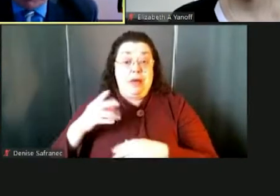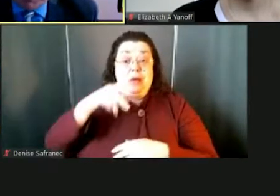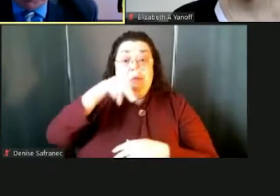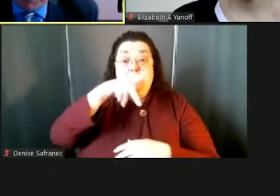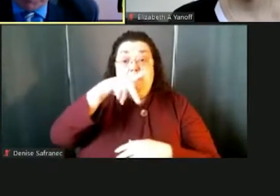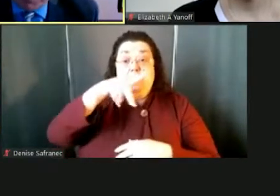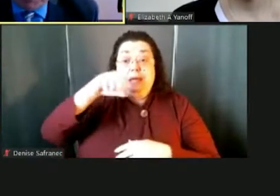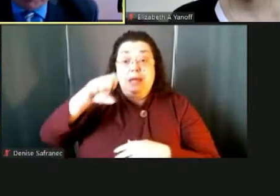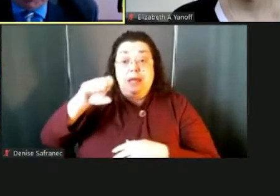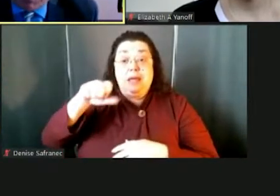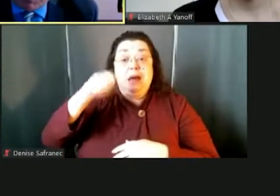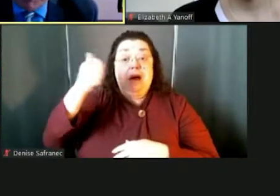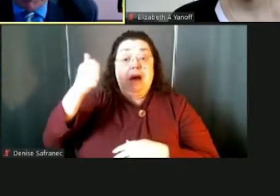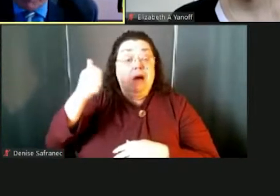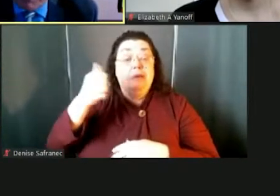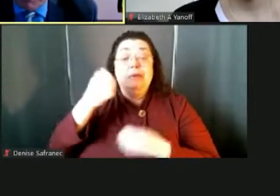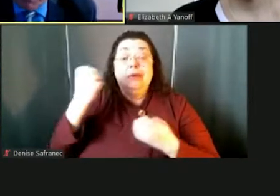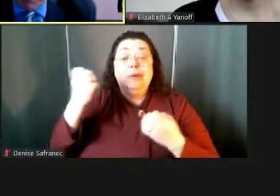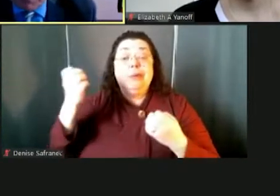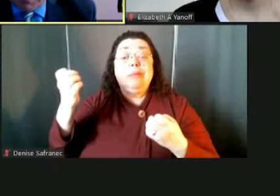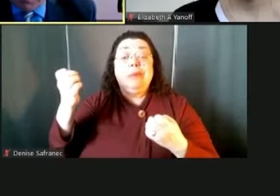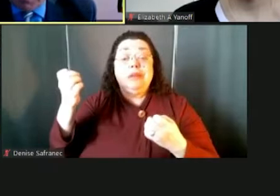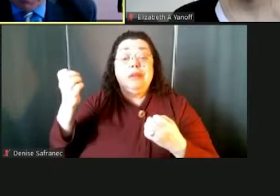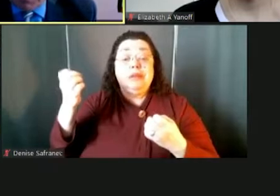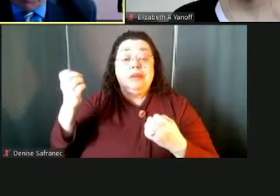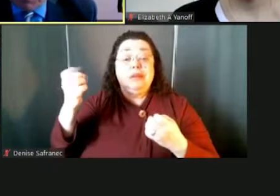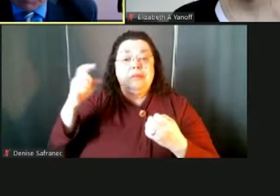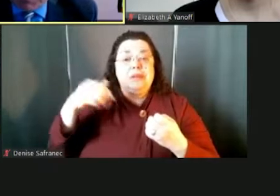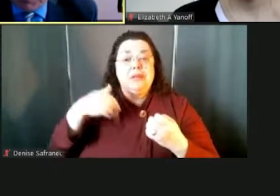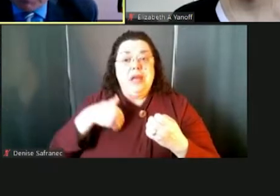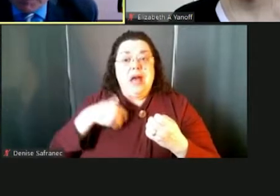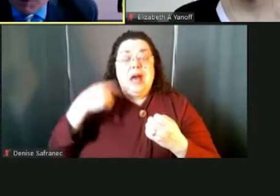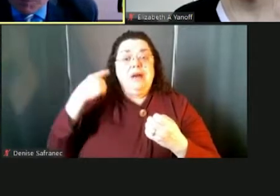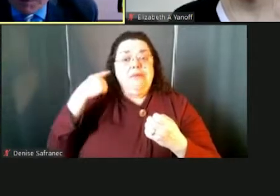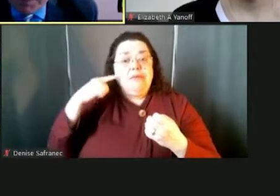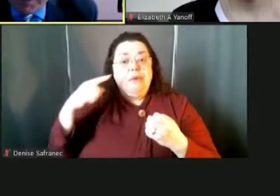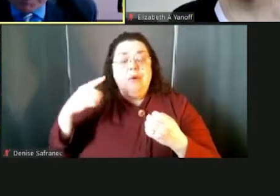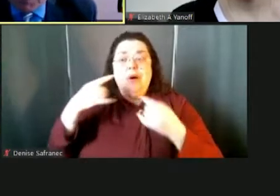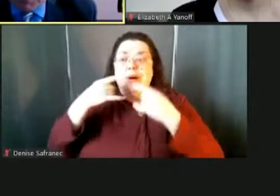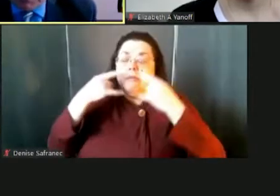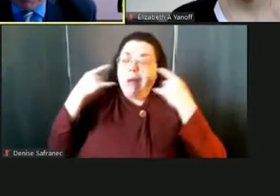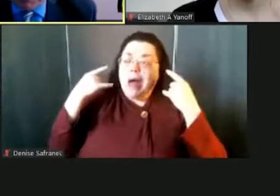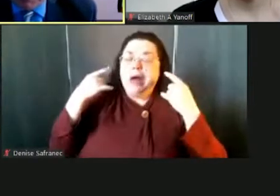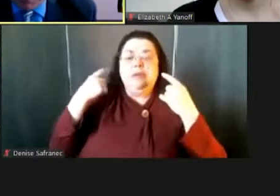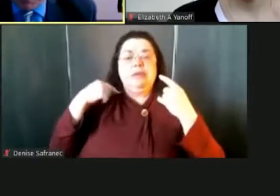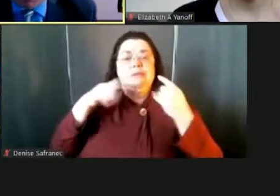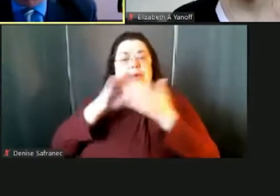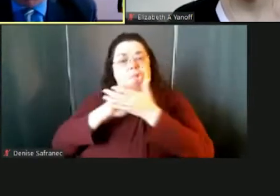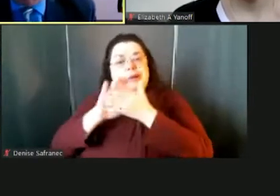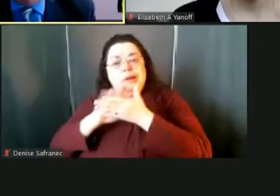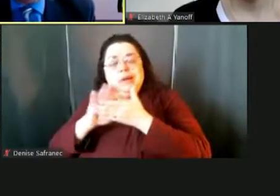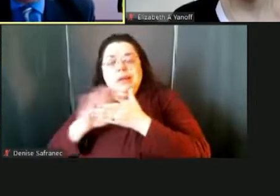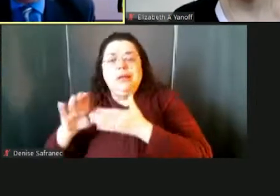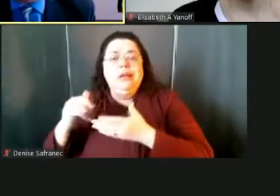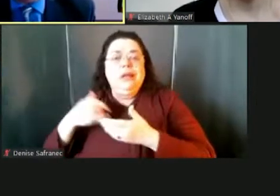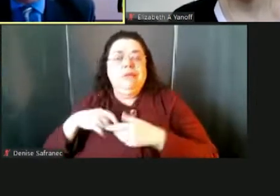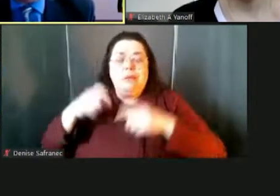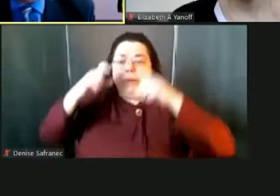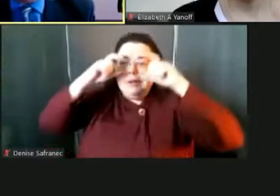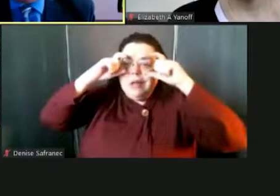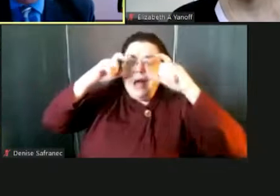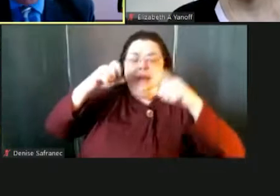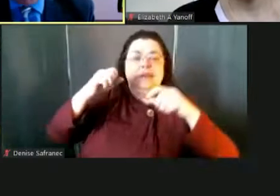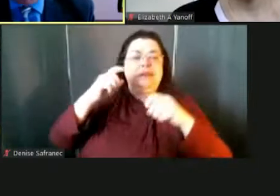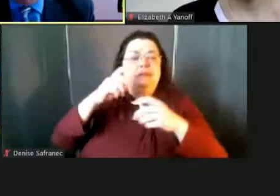that was essential for, uh, meeting the requirements of the reopening plan. So hard sometimes for